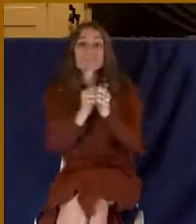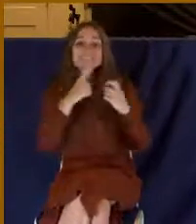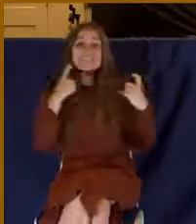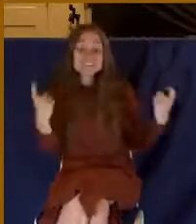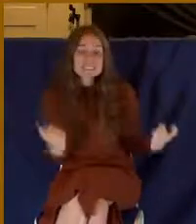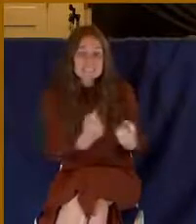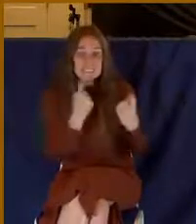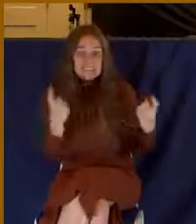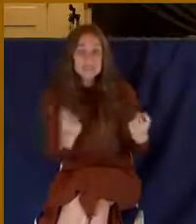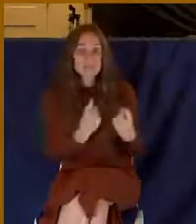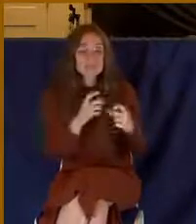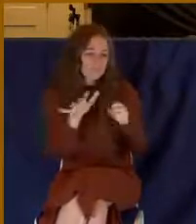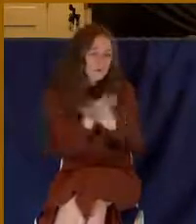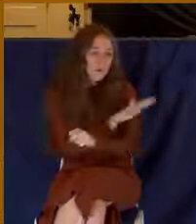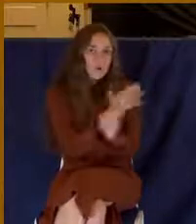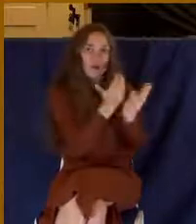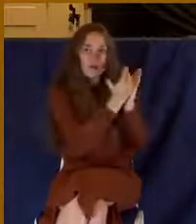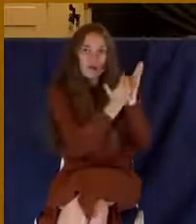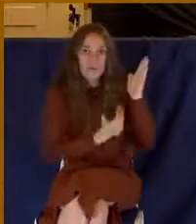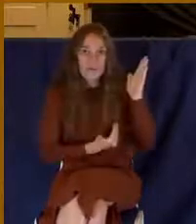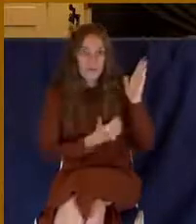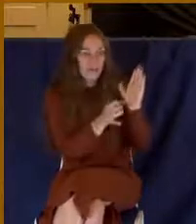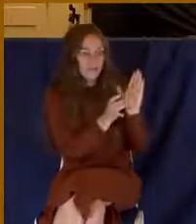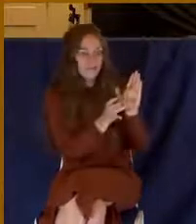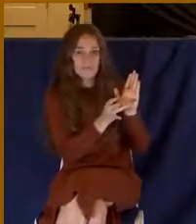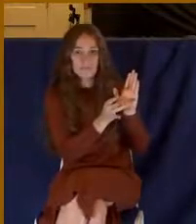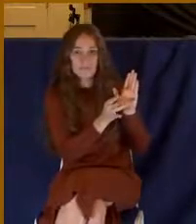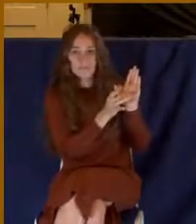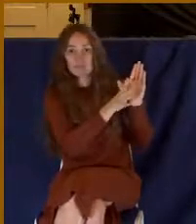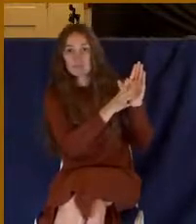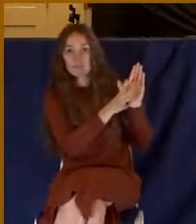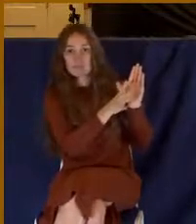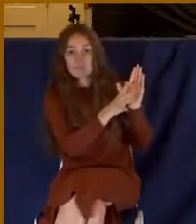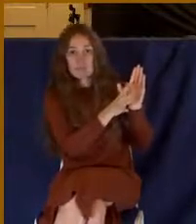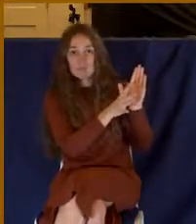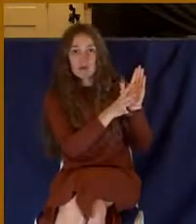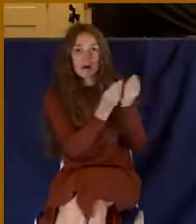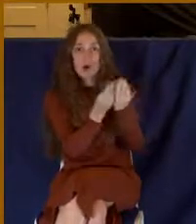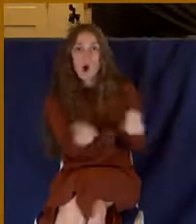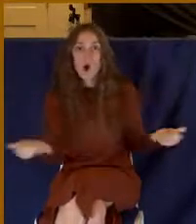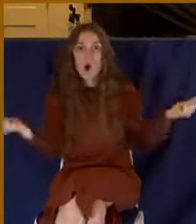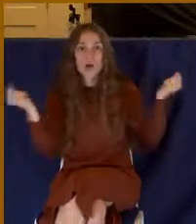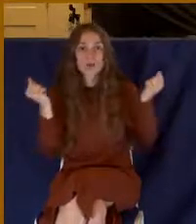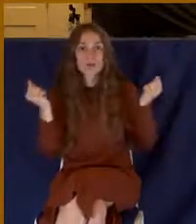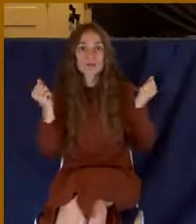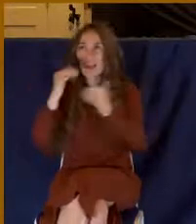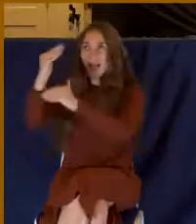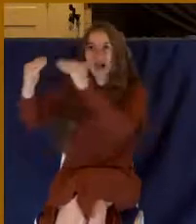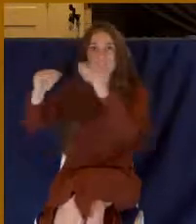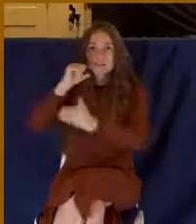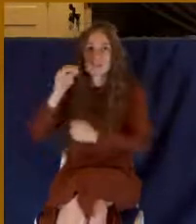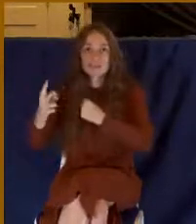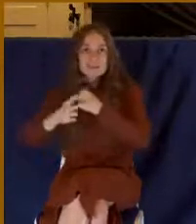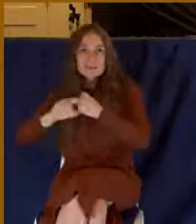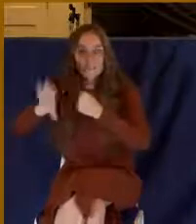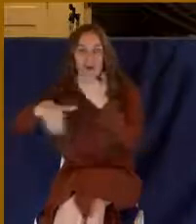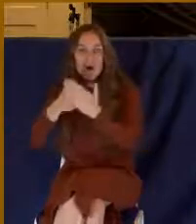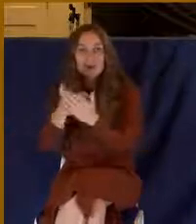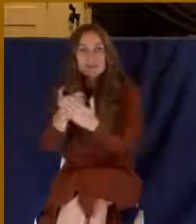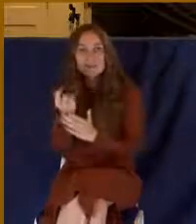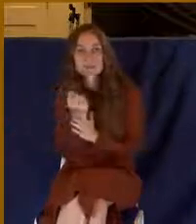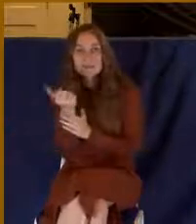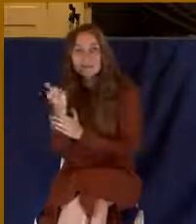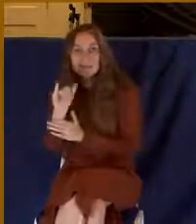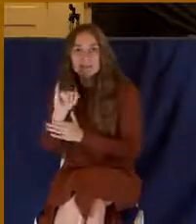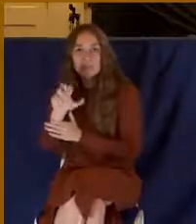blotted out. They're deleted. They're not in some deletion bin in heaven. They're gone. They're absolutely gone.